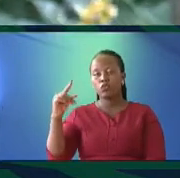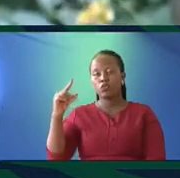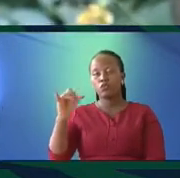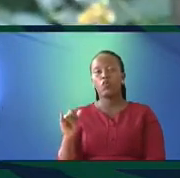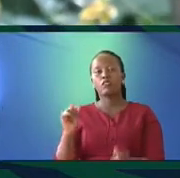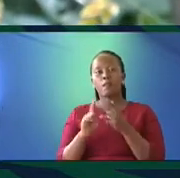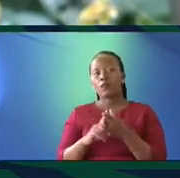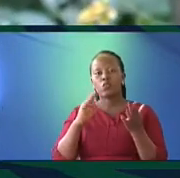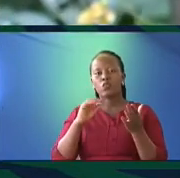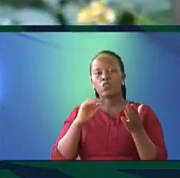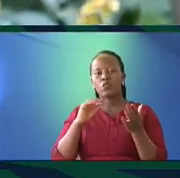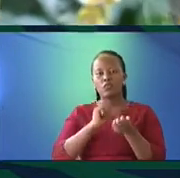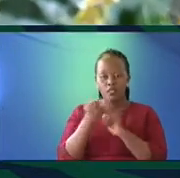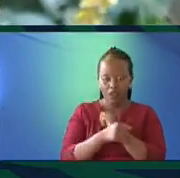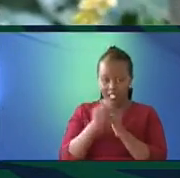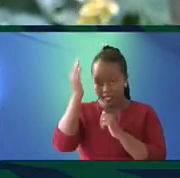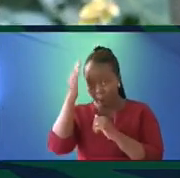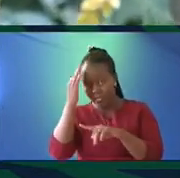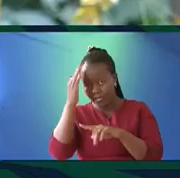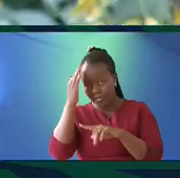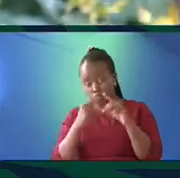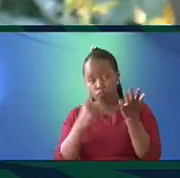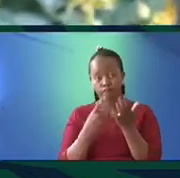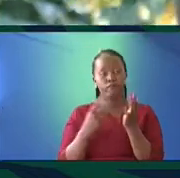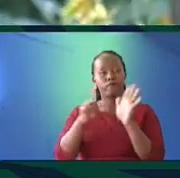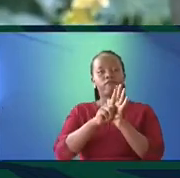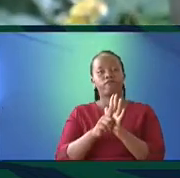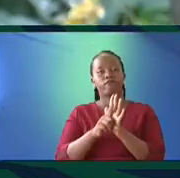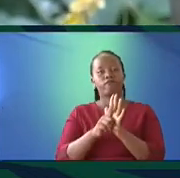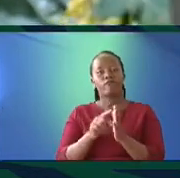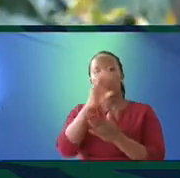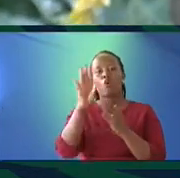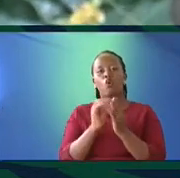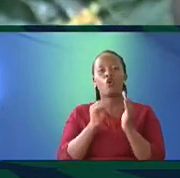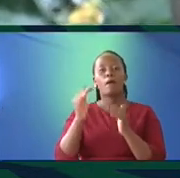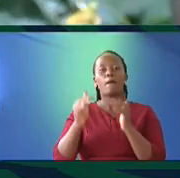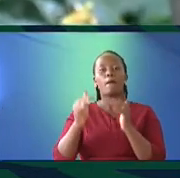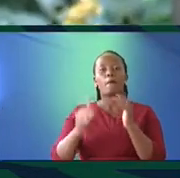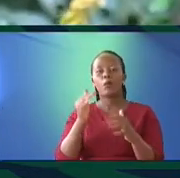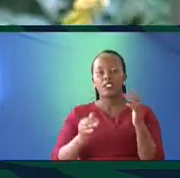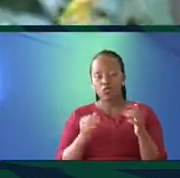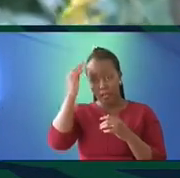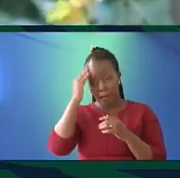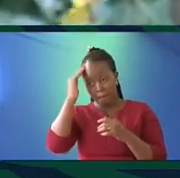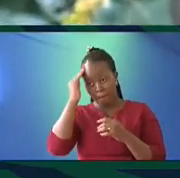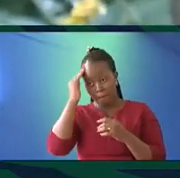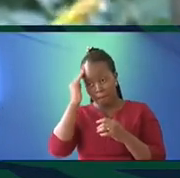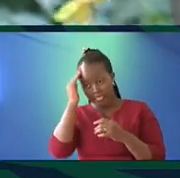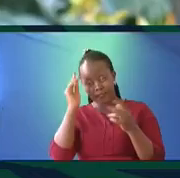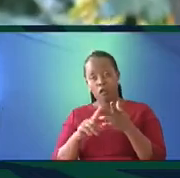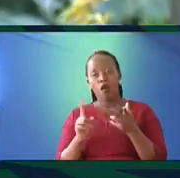treatise. Decolonising the mind. That the whole process of decolonisation of the mind,